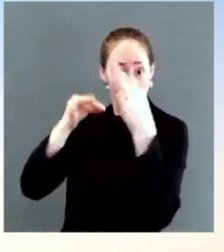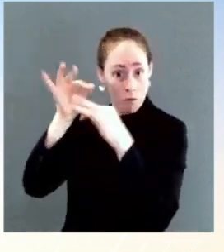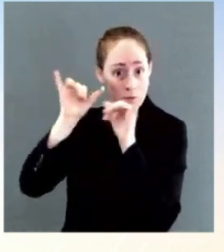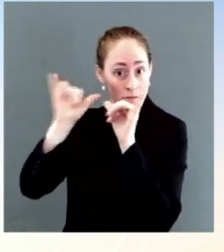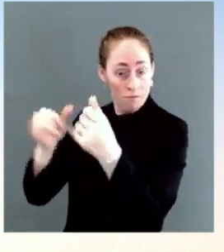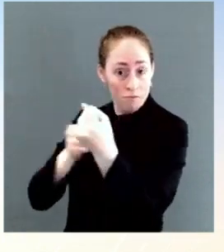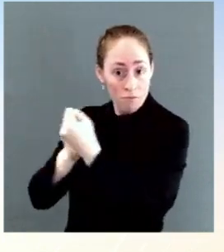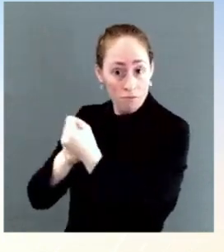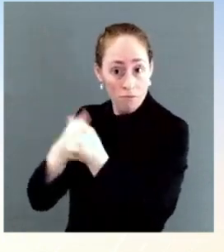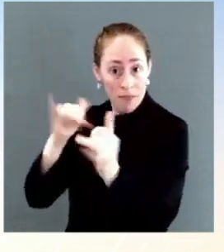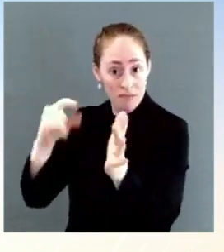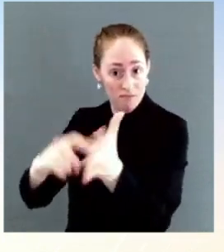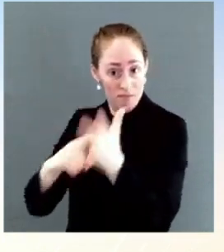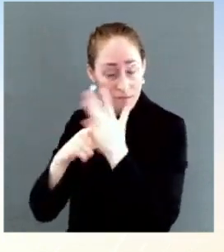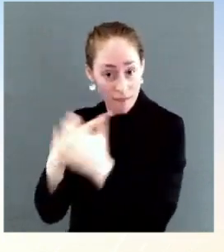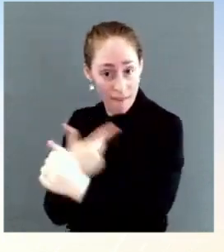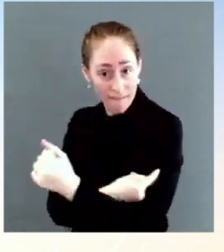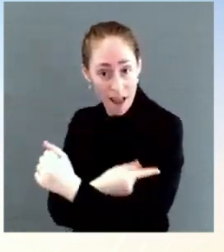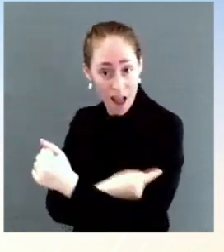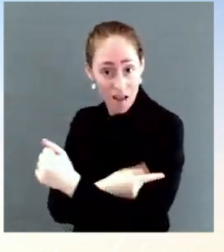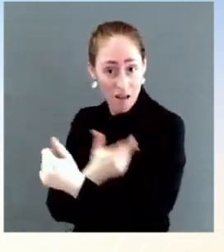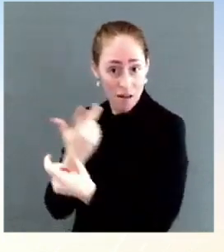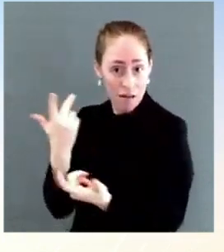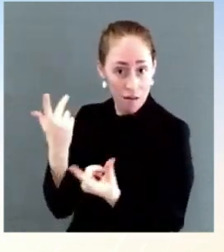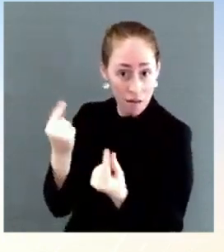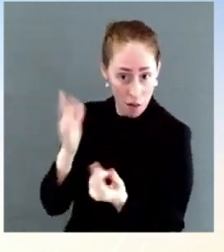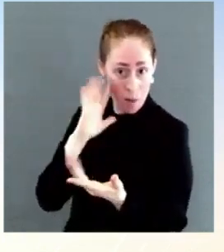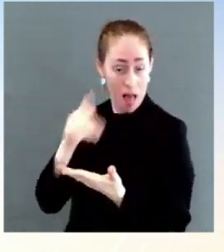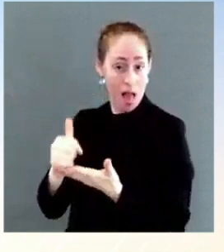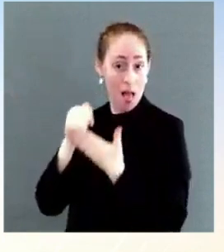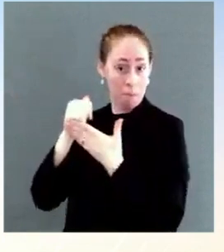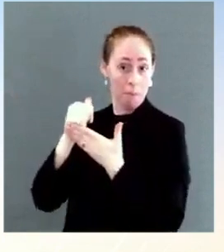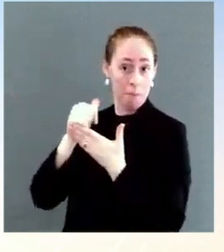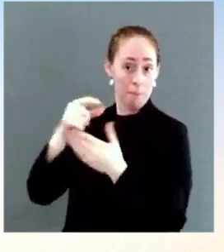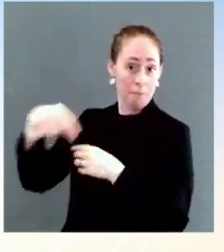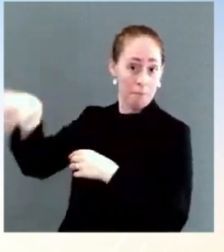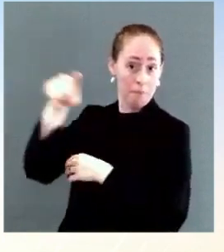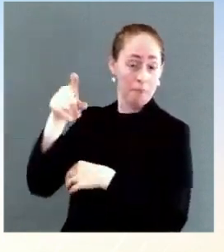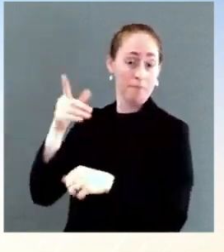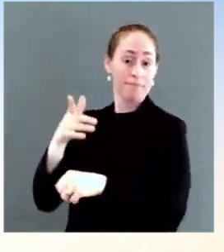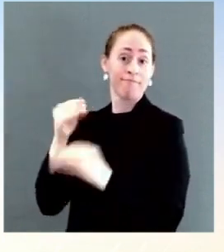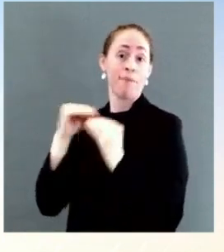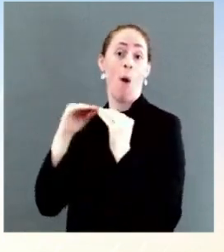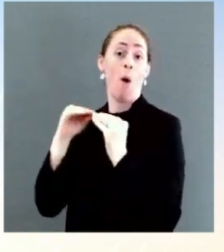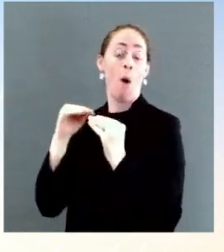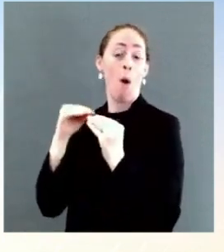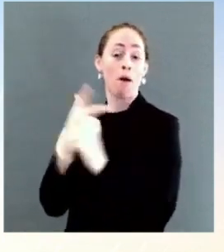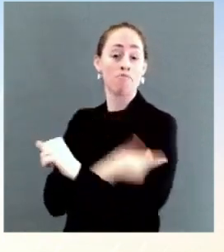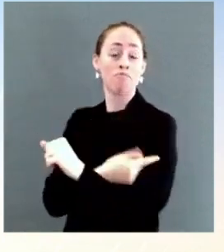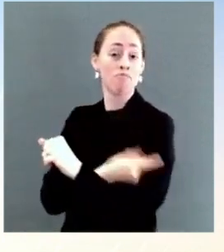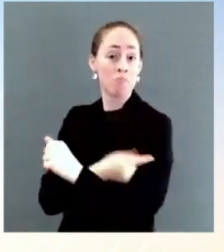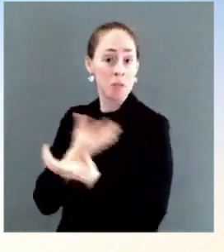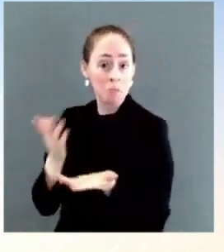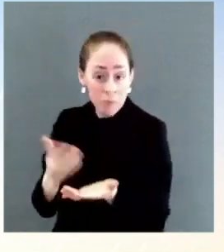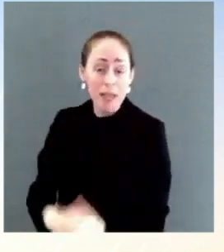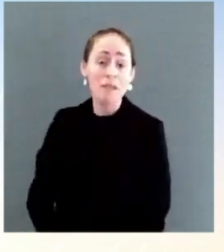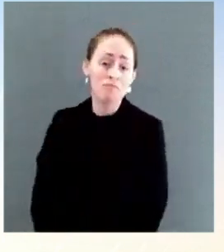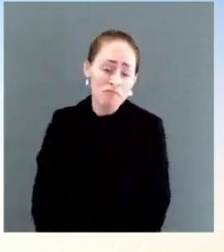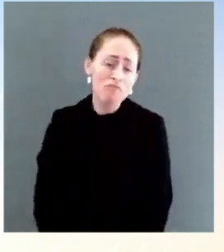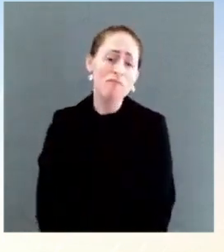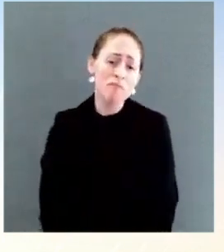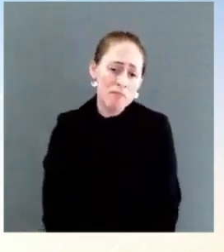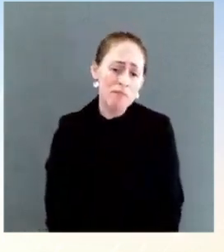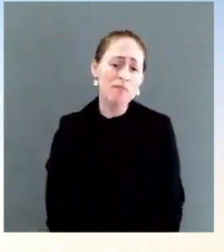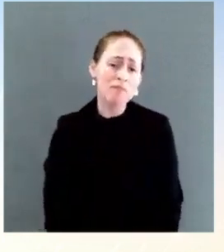to get vaccinated. I think what's happening now is another example of why it's important for people to get vaccinated who've not been vaccinated, but